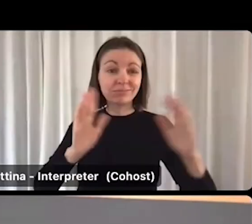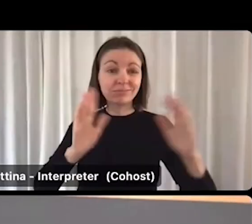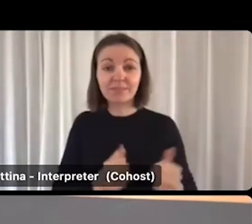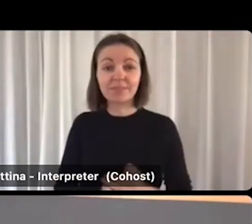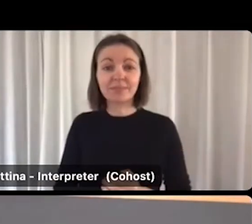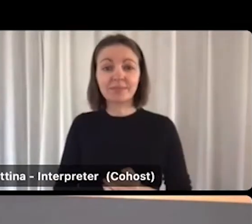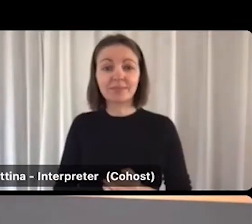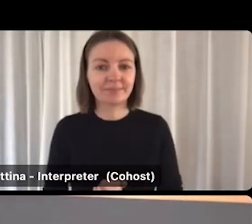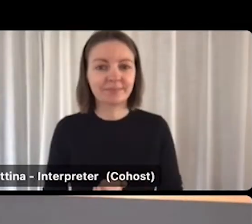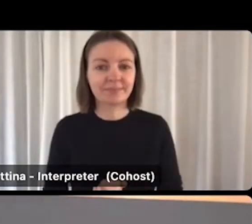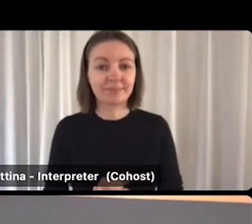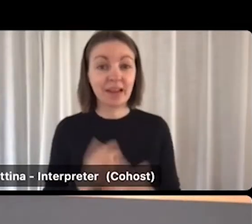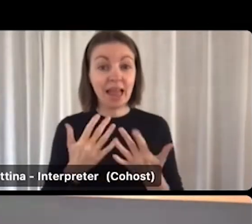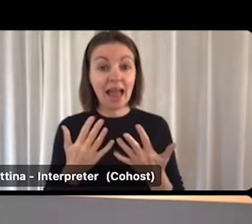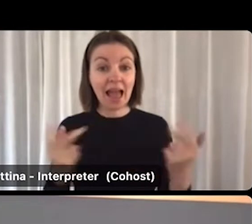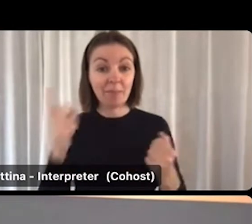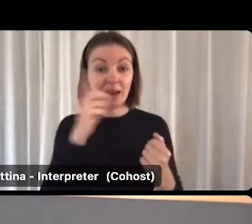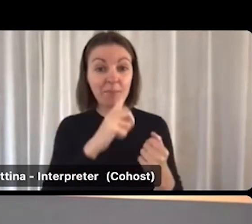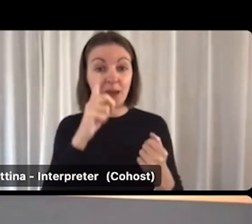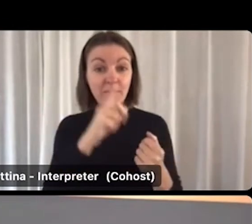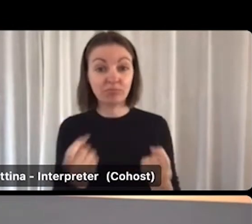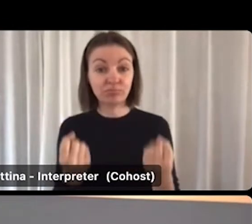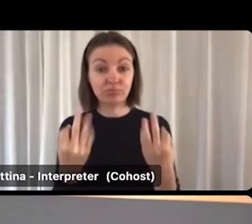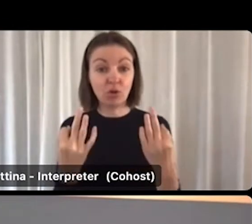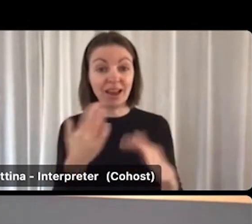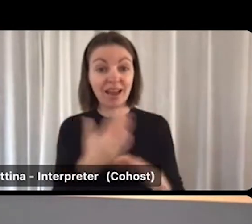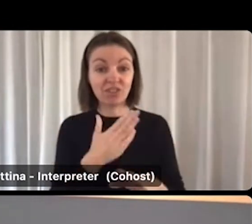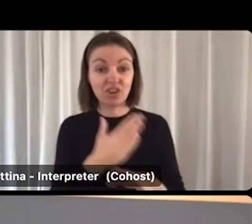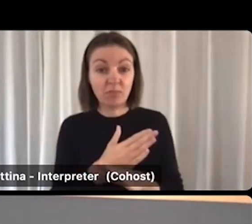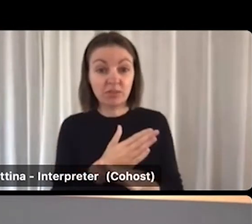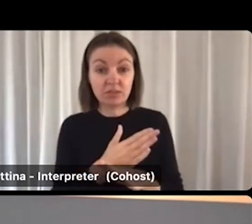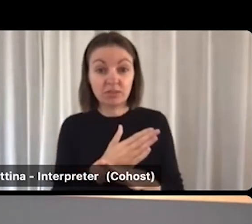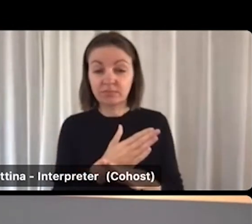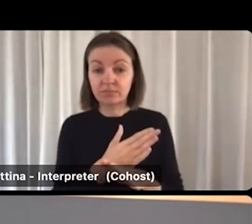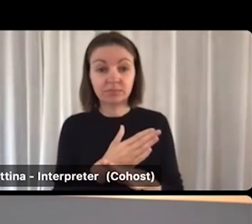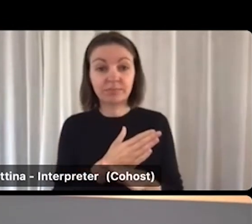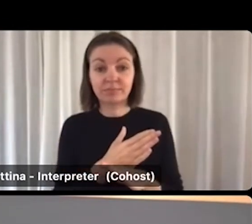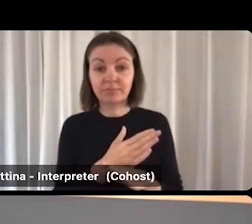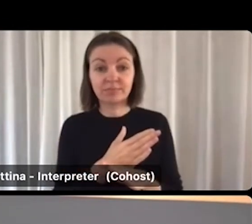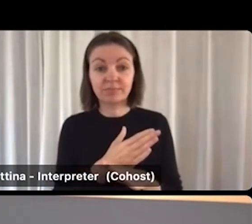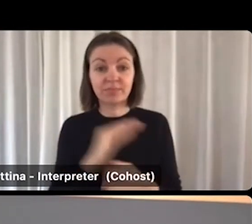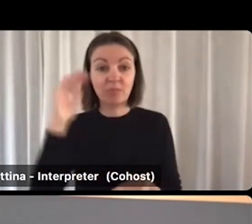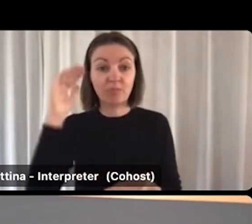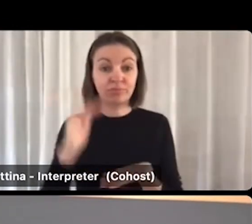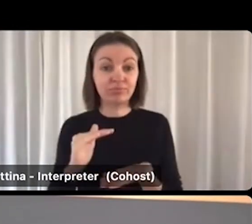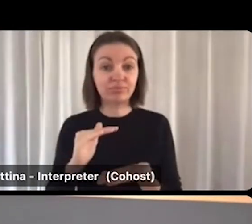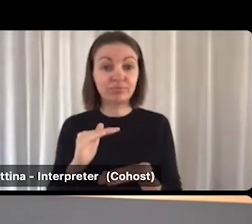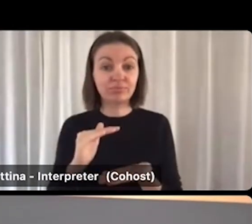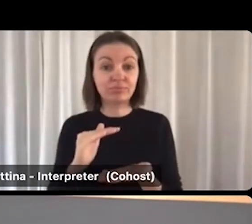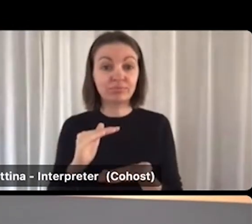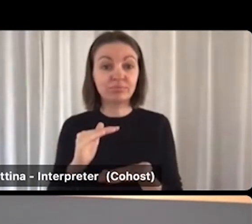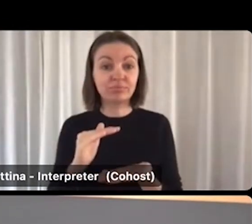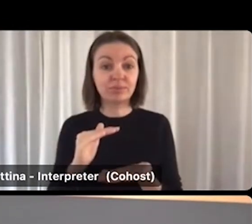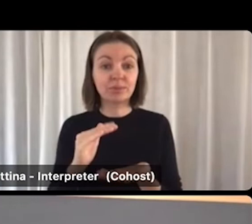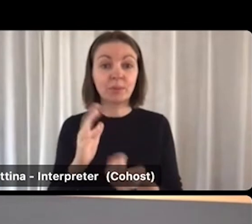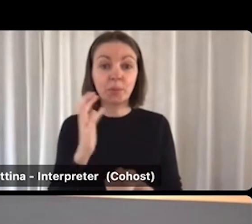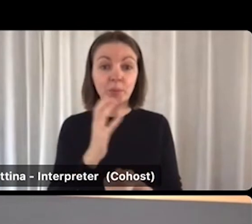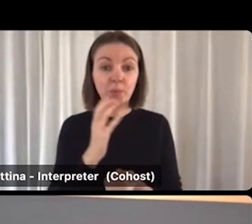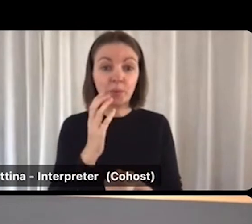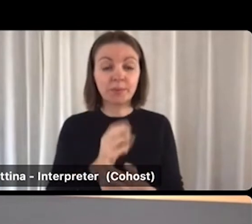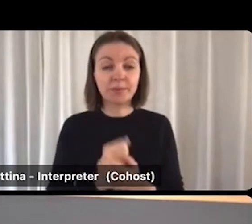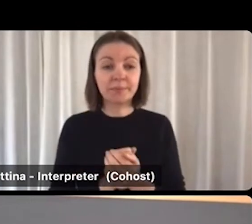rate has fallen to its lowest in 48 years, and the slide that we'll see in a few moments will show how drastic that is.